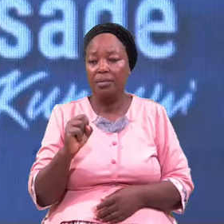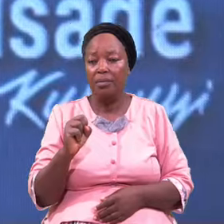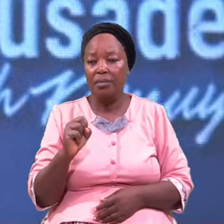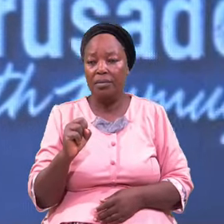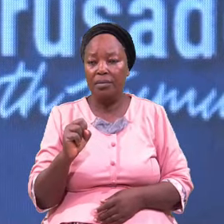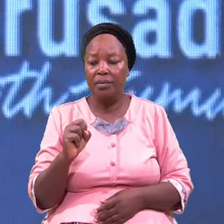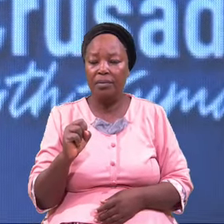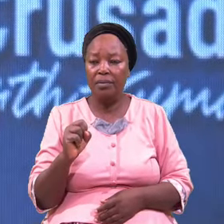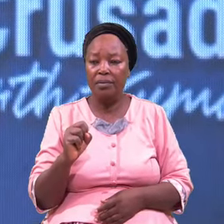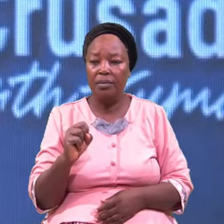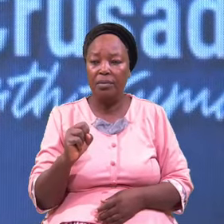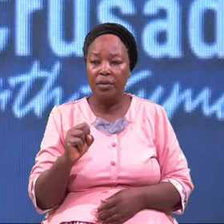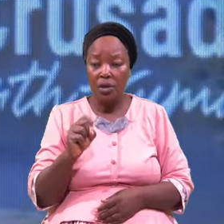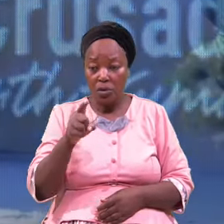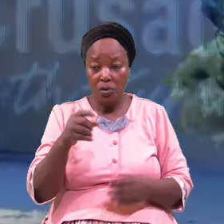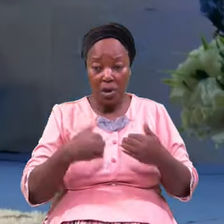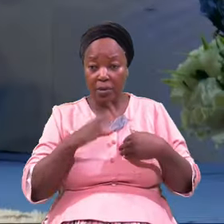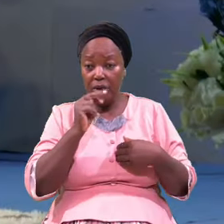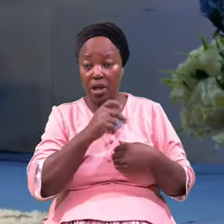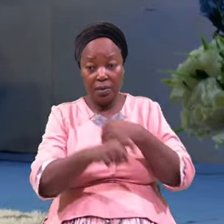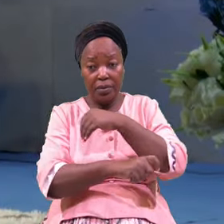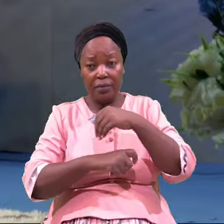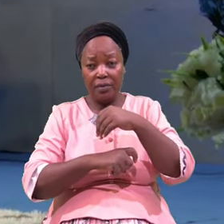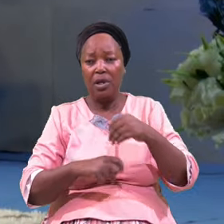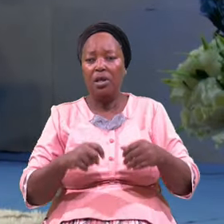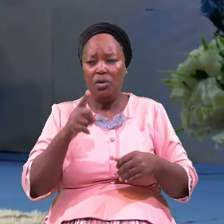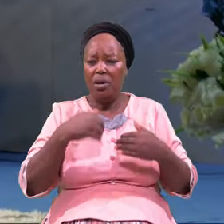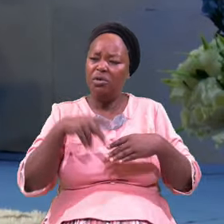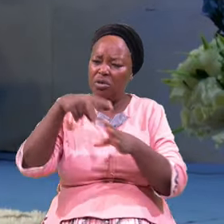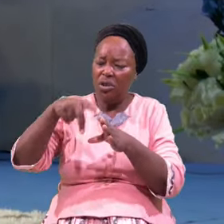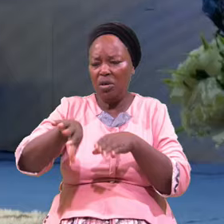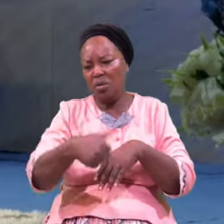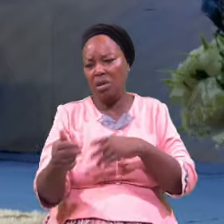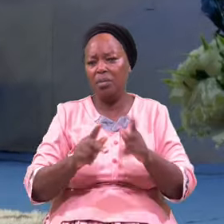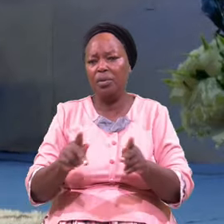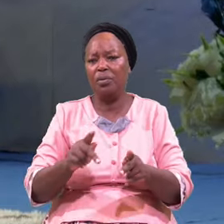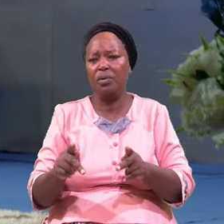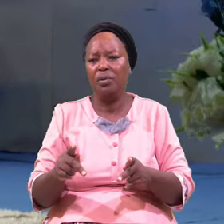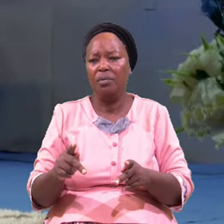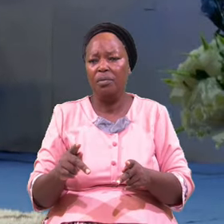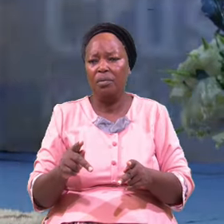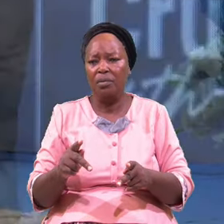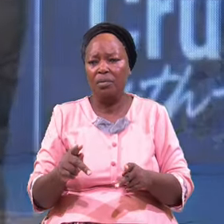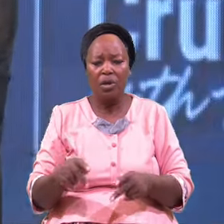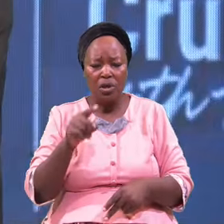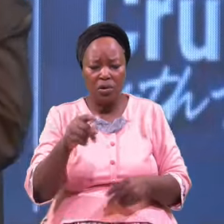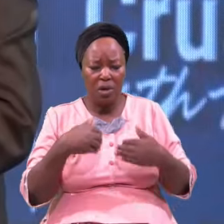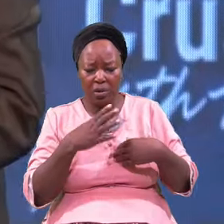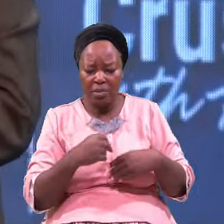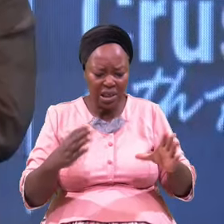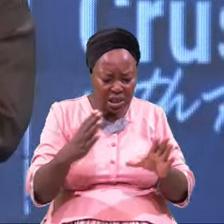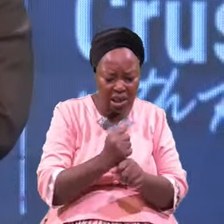You Being A Seed You Being Cheating Other People You Being Grab What